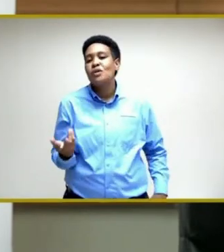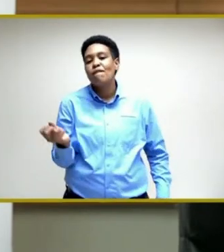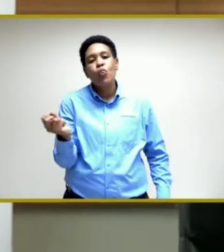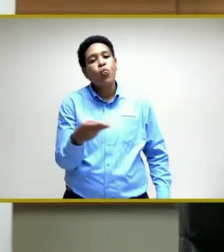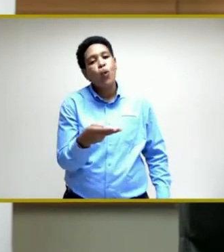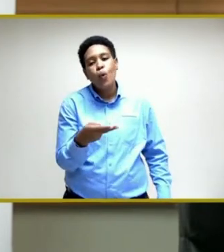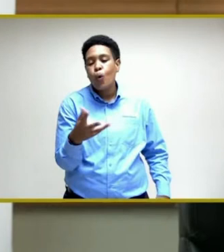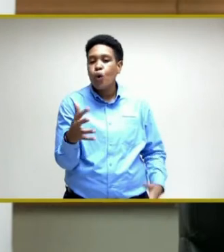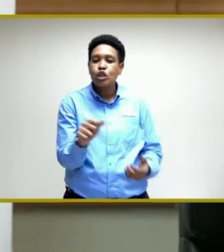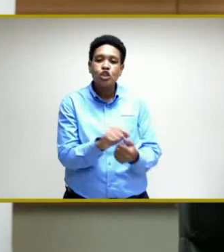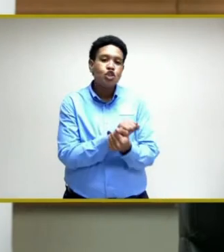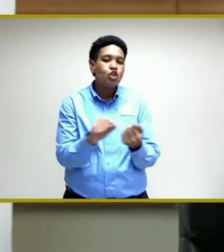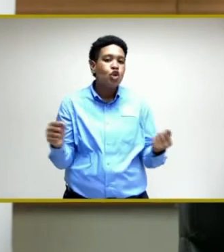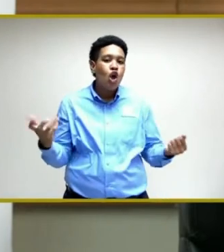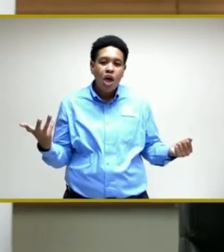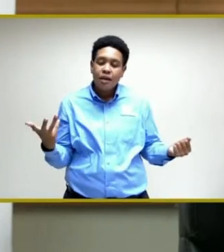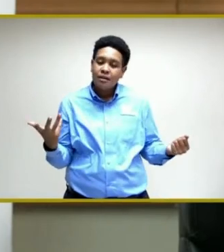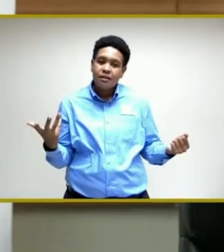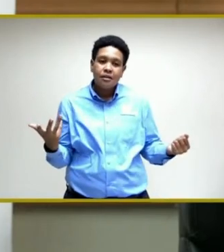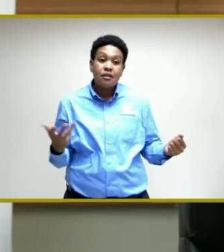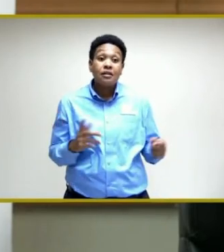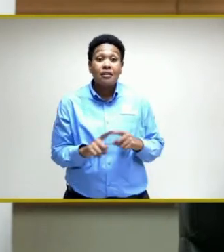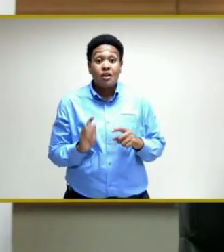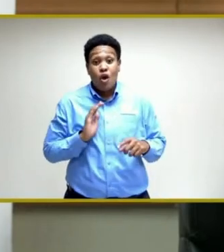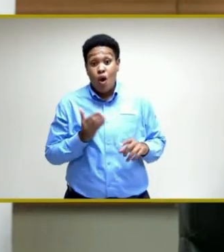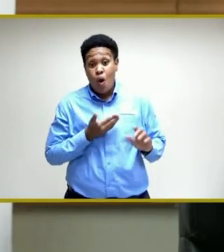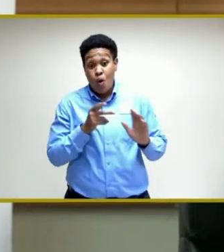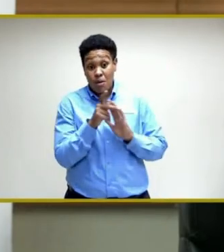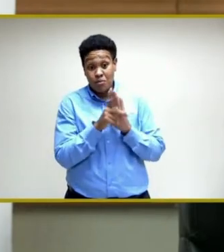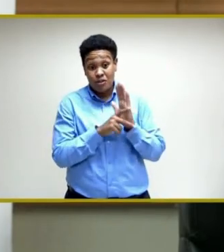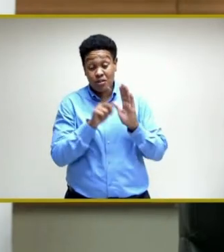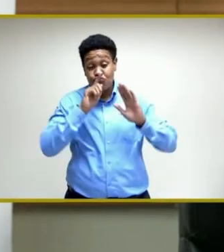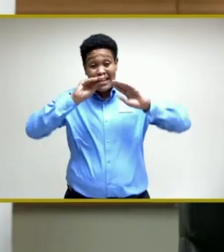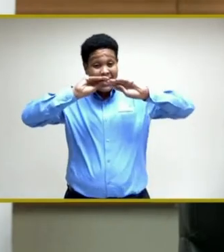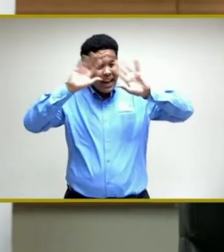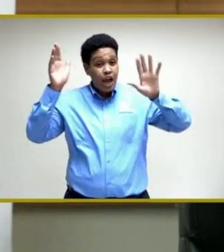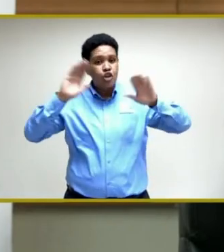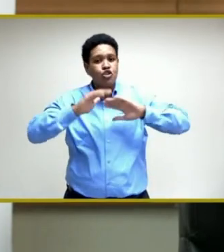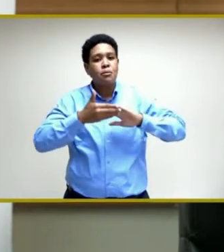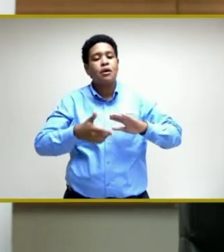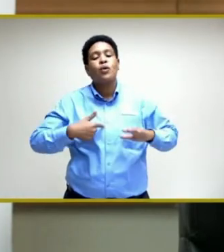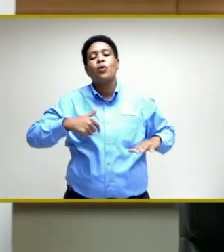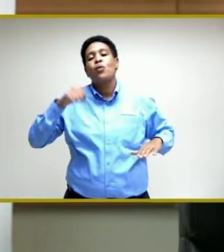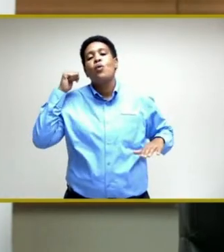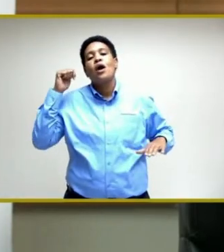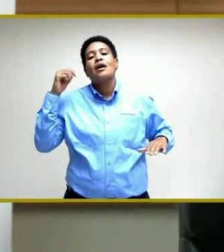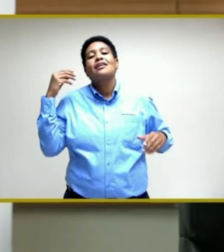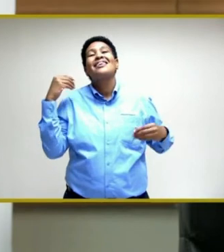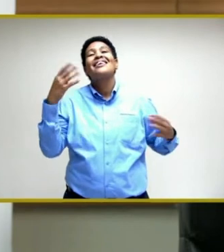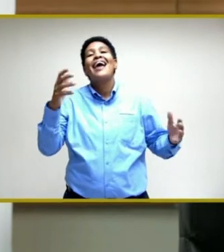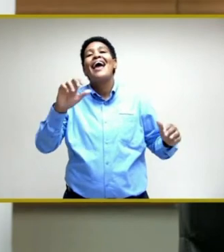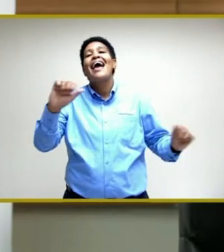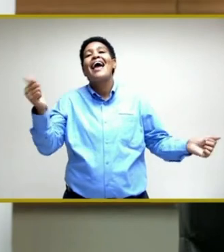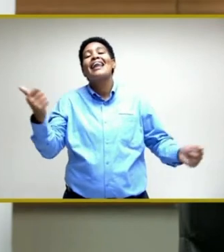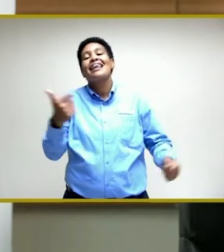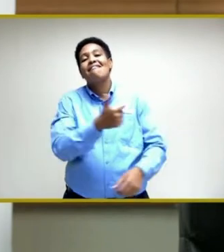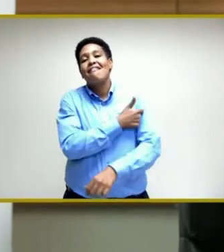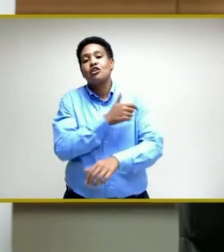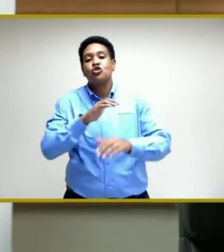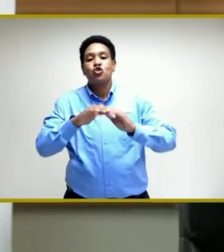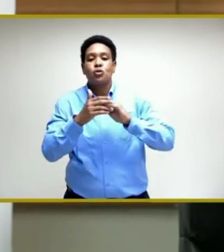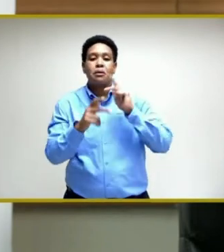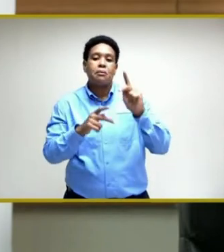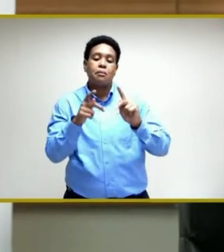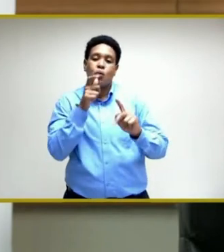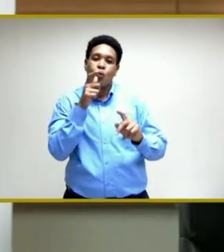dumped or destroyed. Our principle, to be very clear, is that we're not going to administer any vaccine to Jamaicans